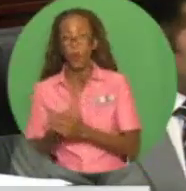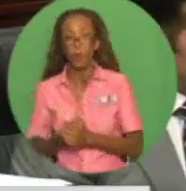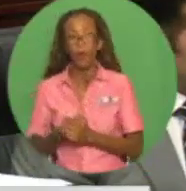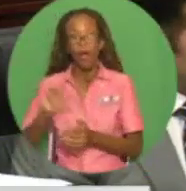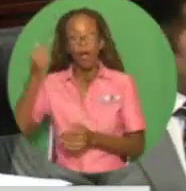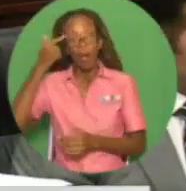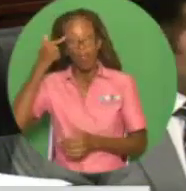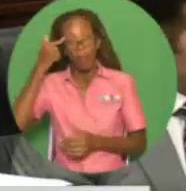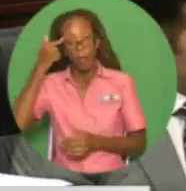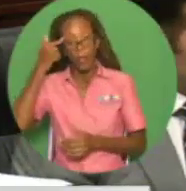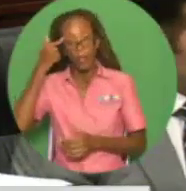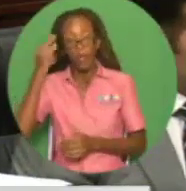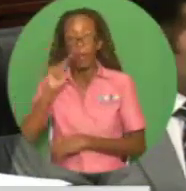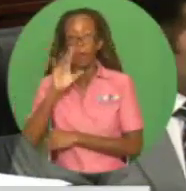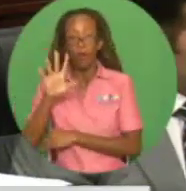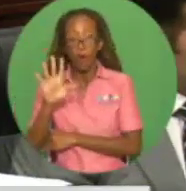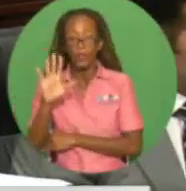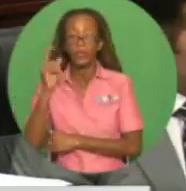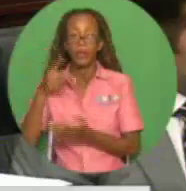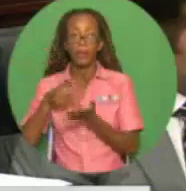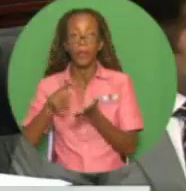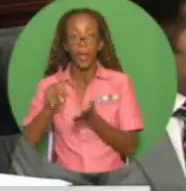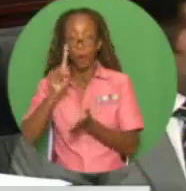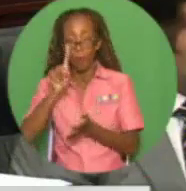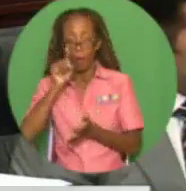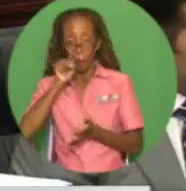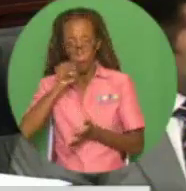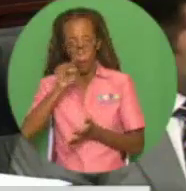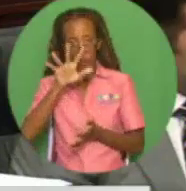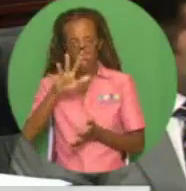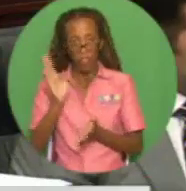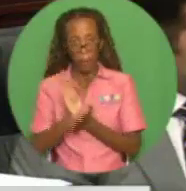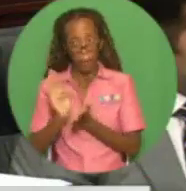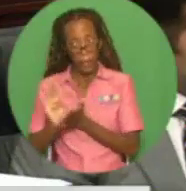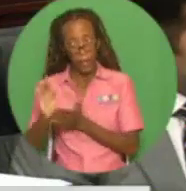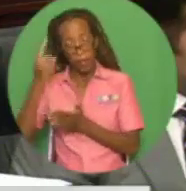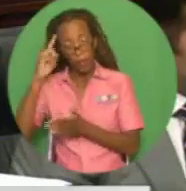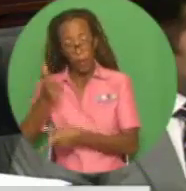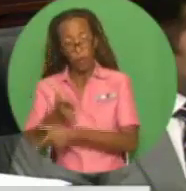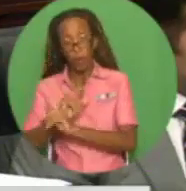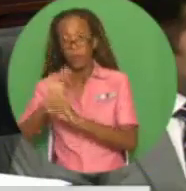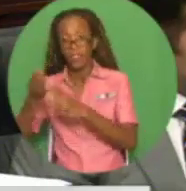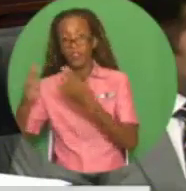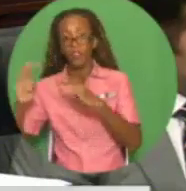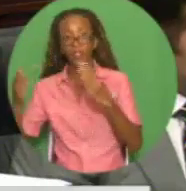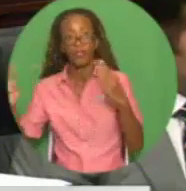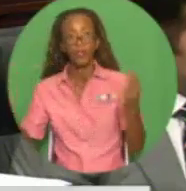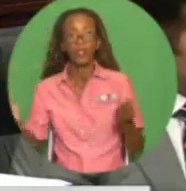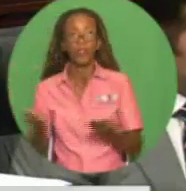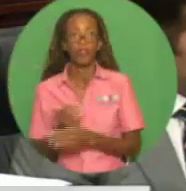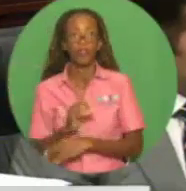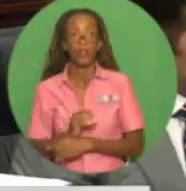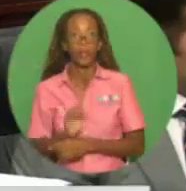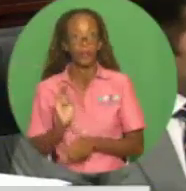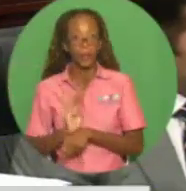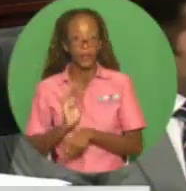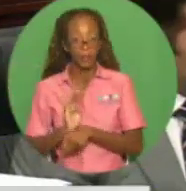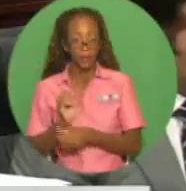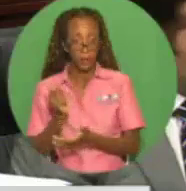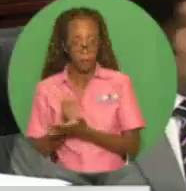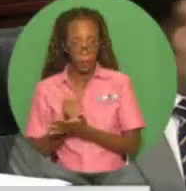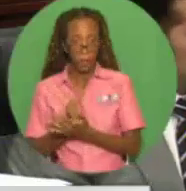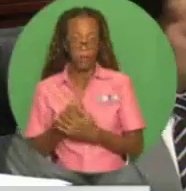guarantees in the amount of $1.5 billion for loans from financial institutions, which have significantly